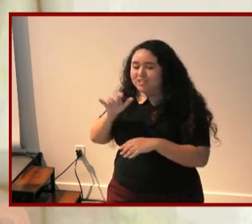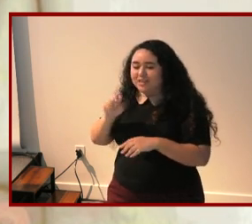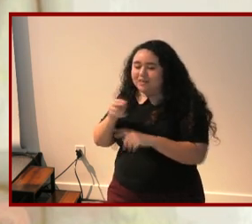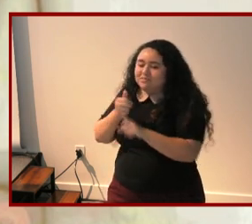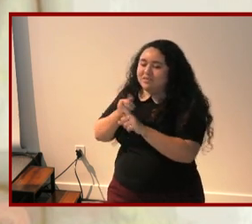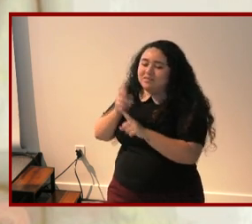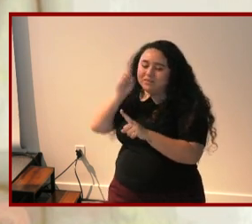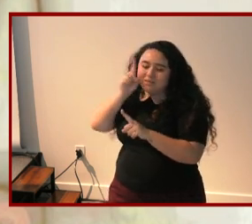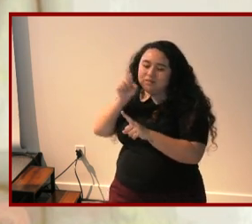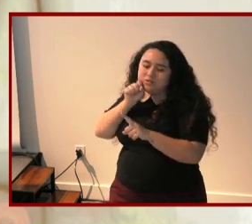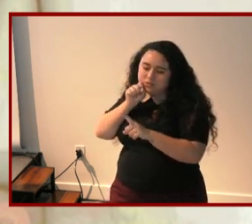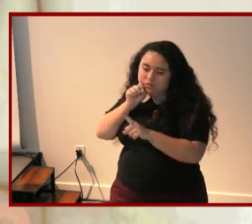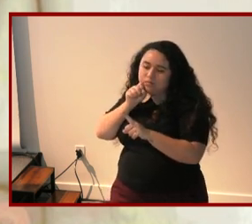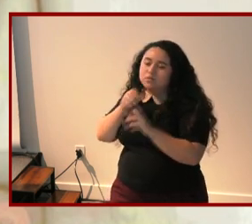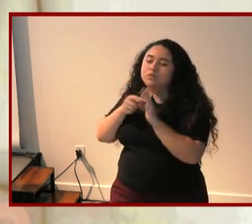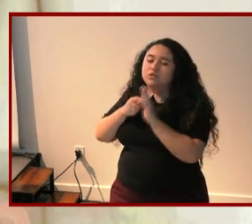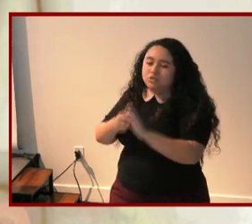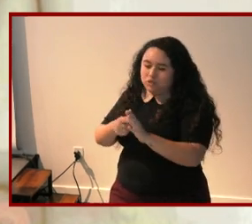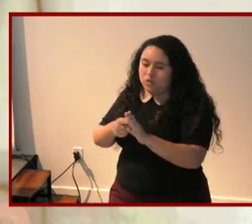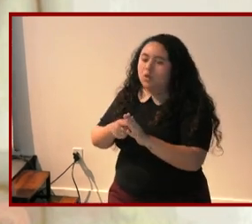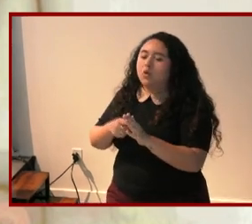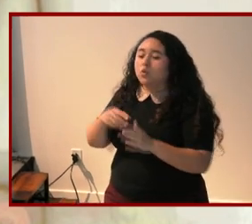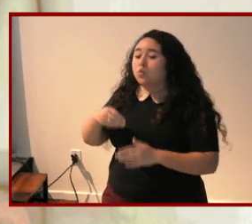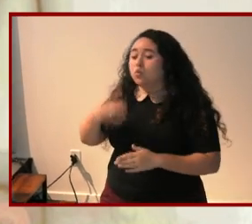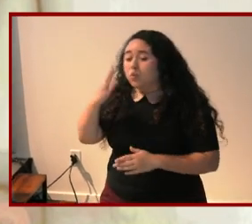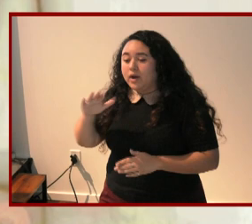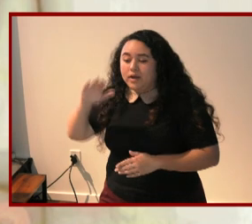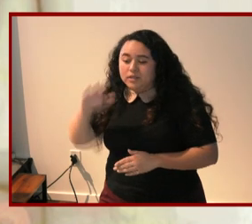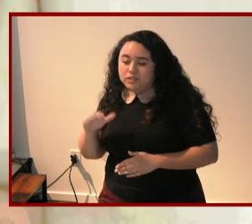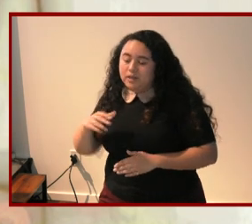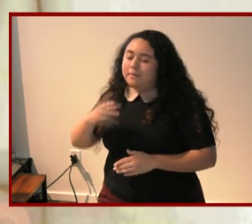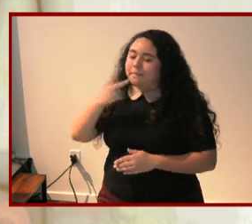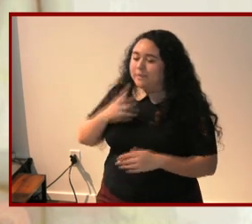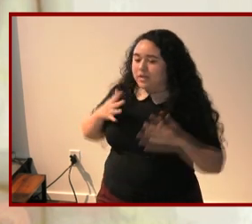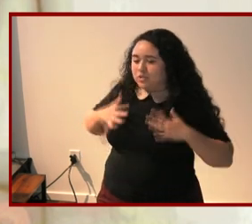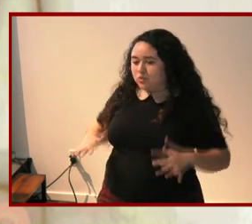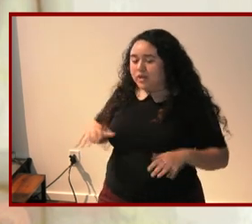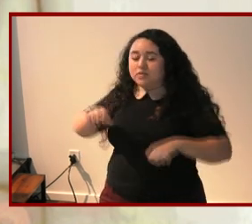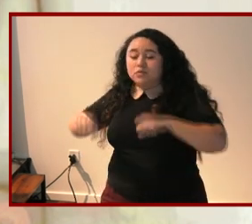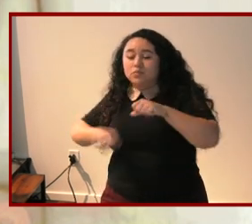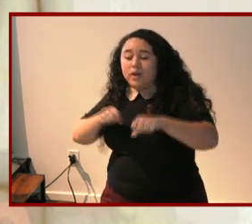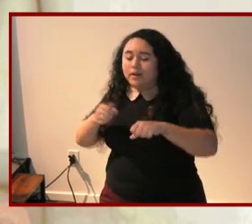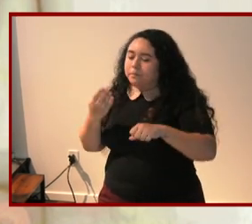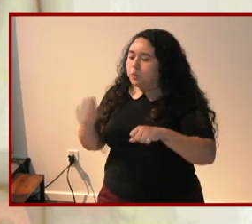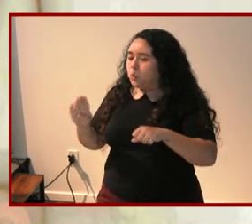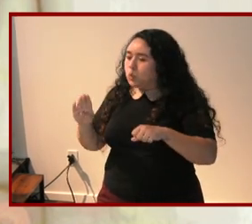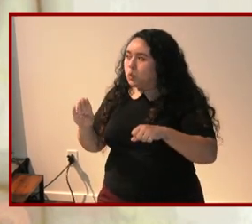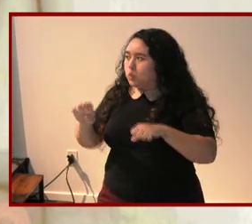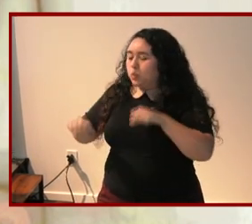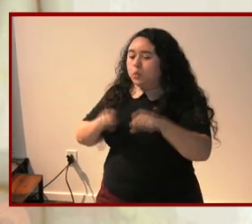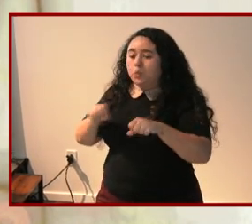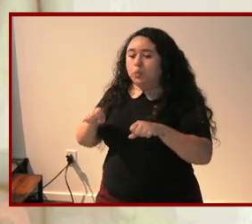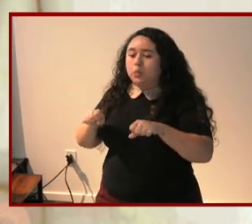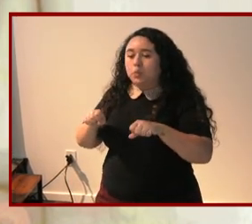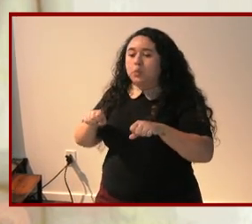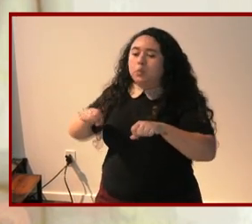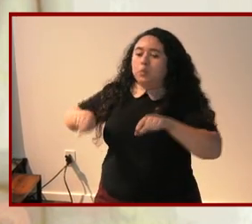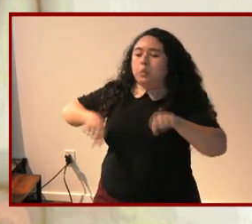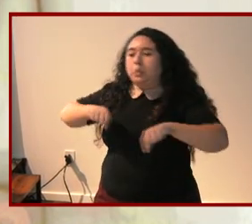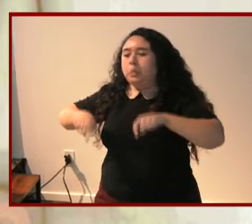syndrome it depicts a white child in a pink dress riding a blue bike away from the camera with their legs flying off the pedals